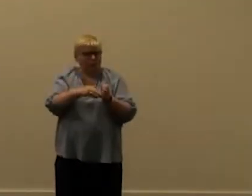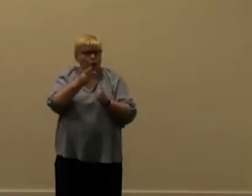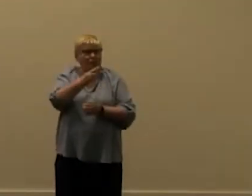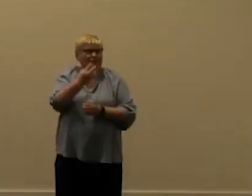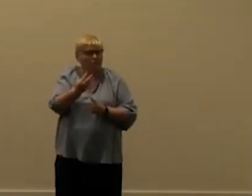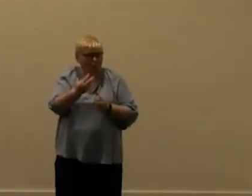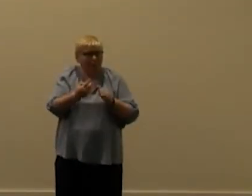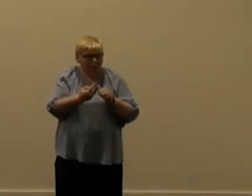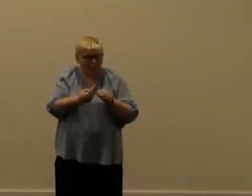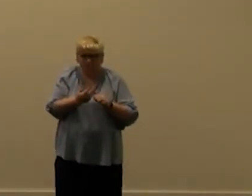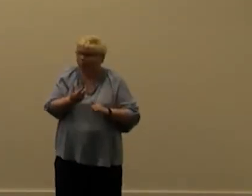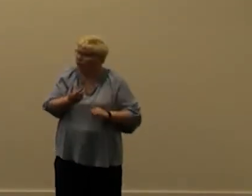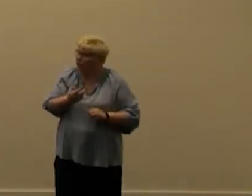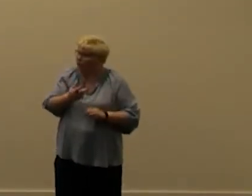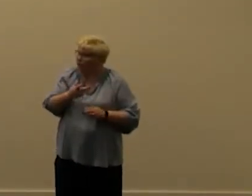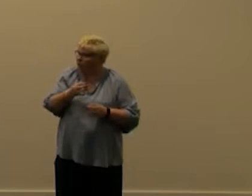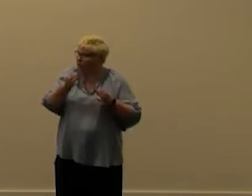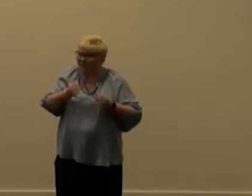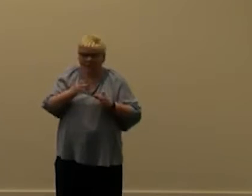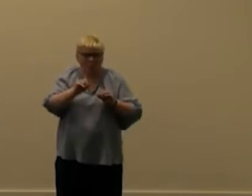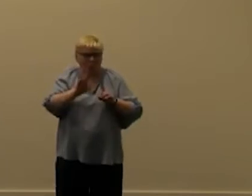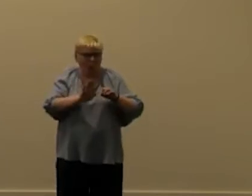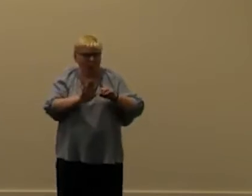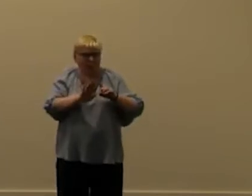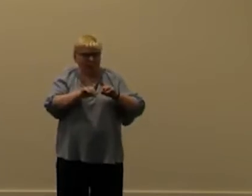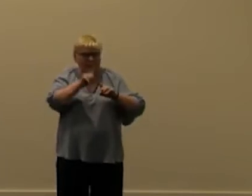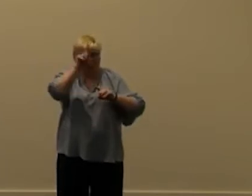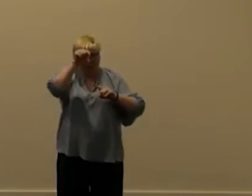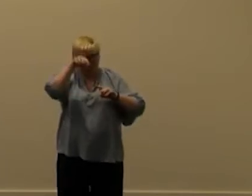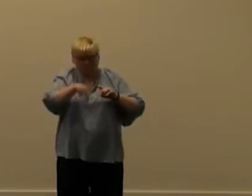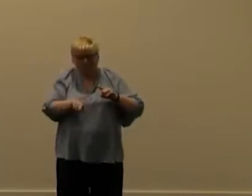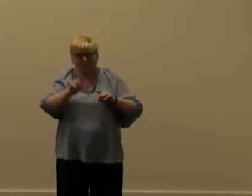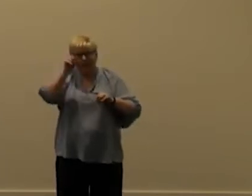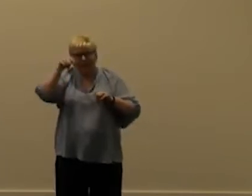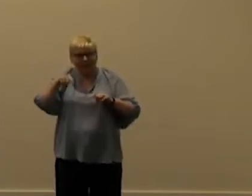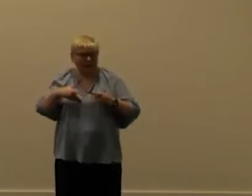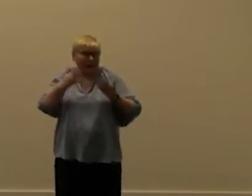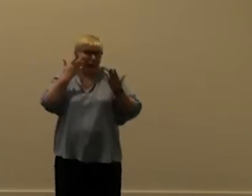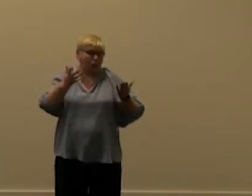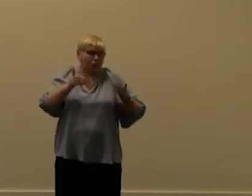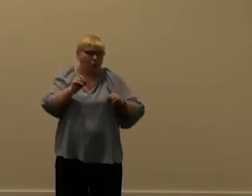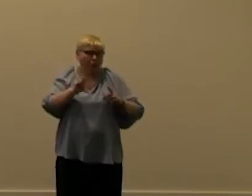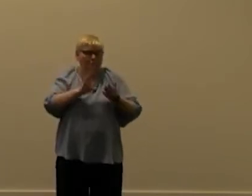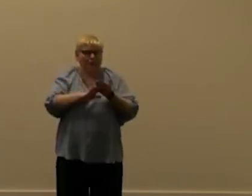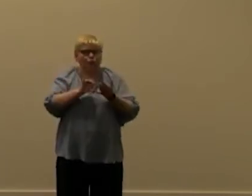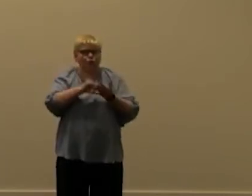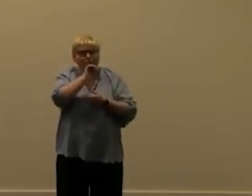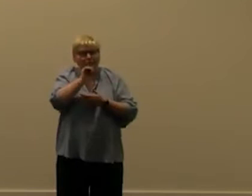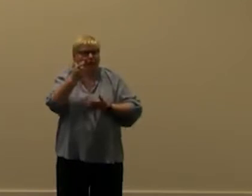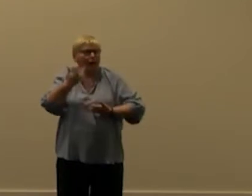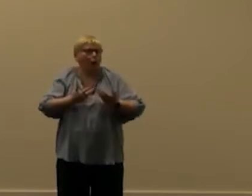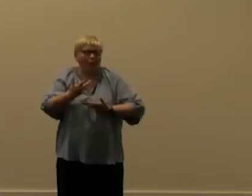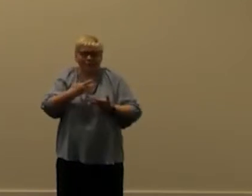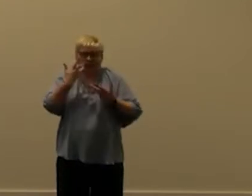april so exactly what what the peak is and what's like the median i don't know i don't know how microsoft will calculate this